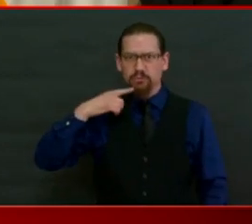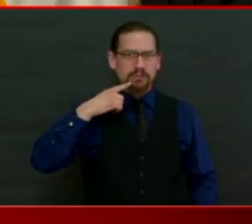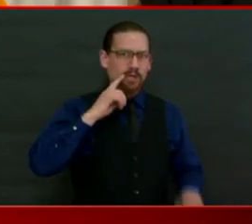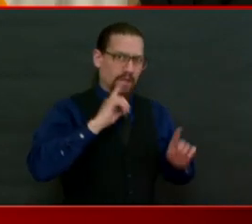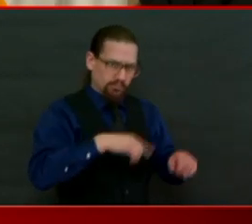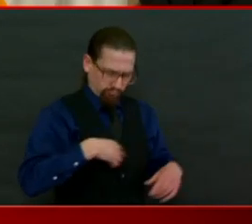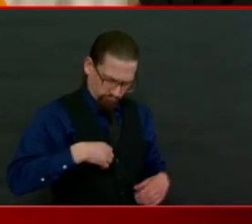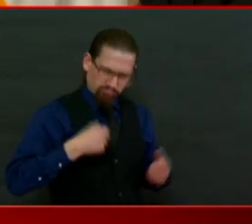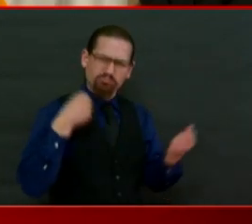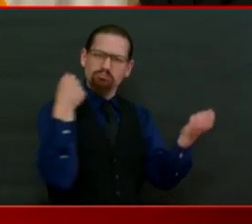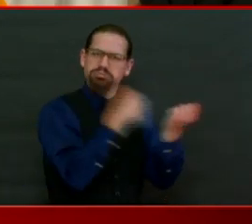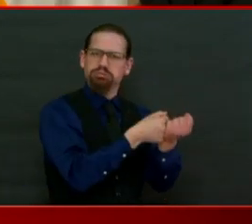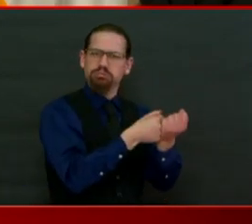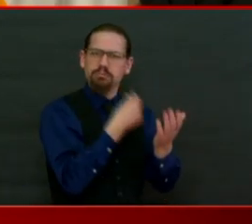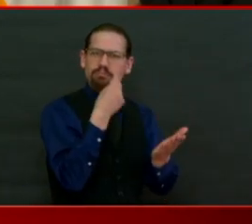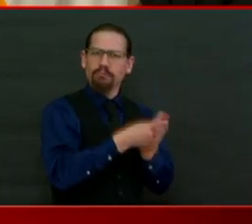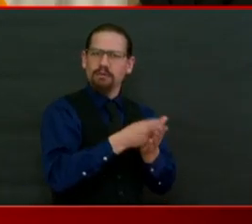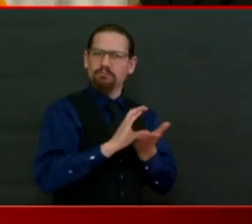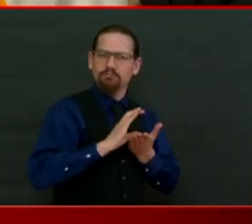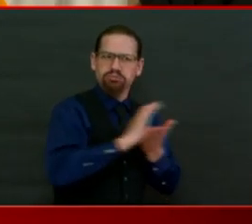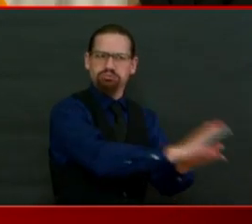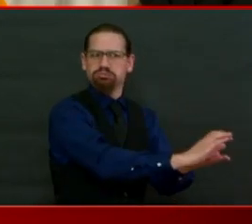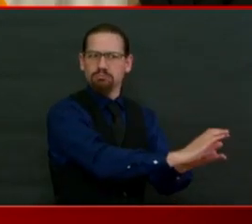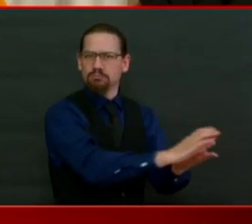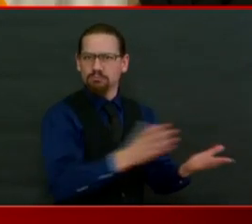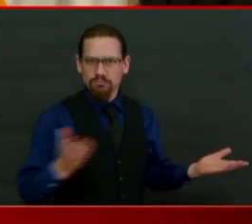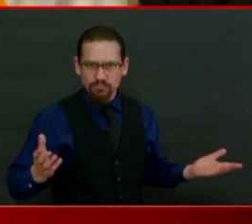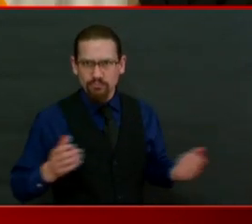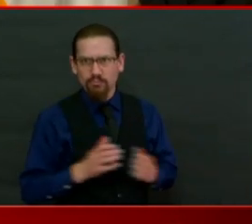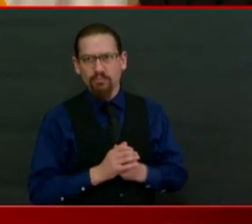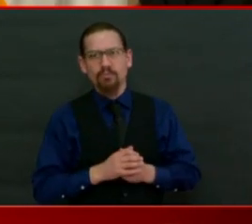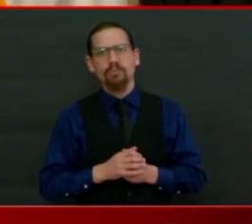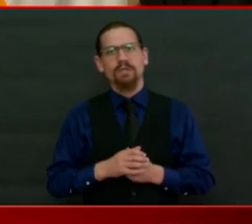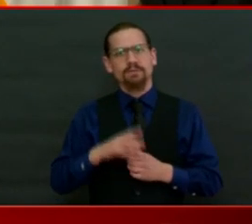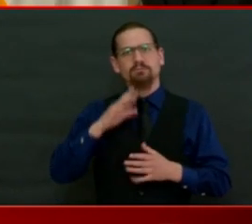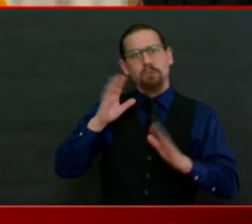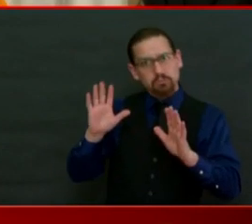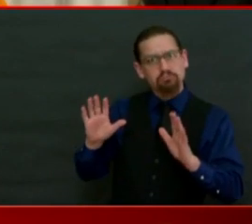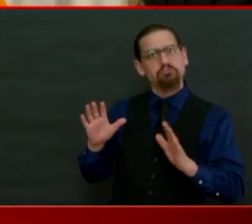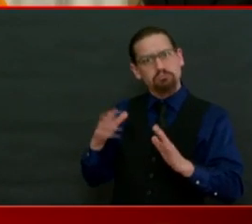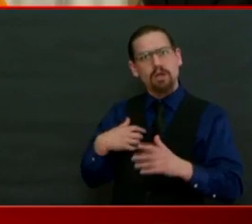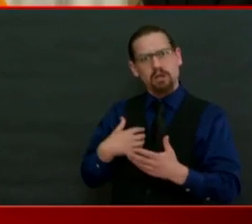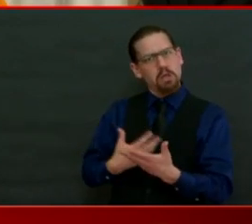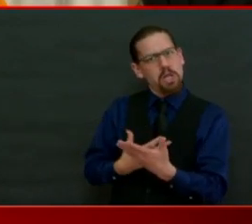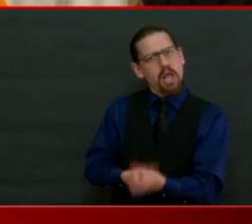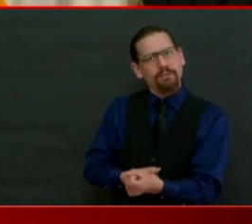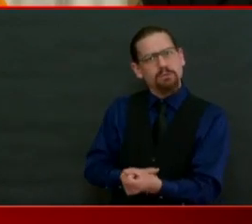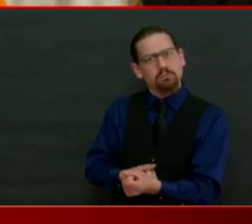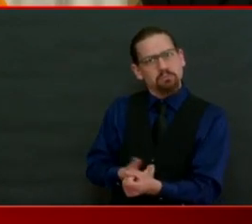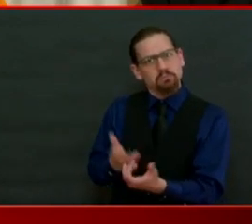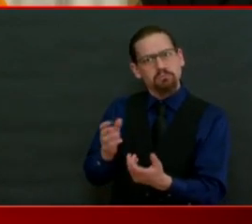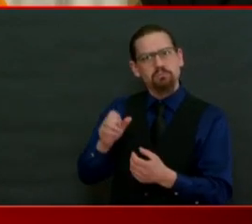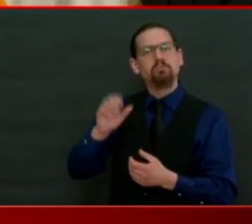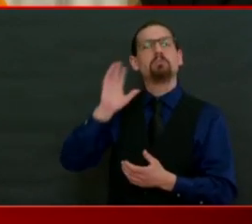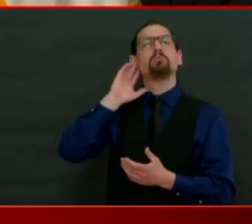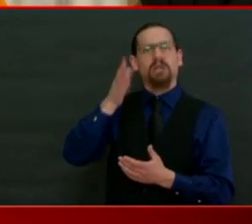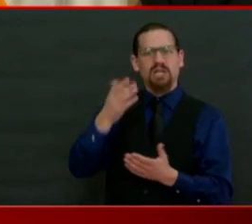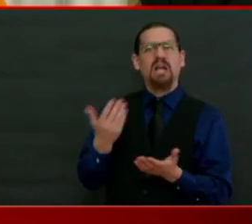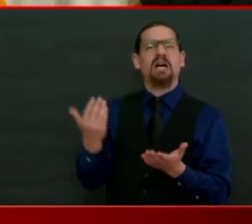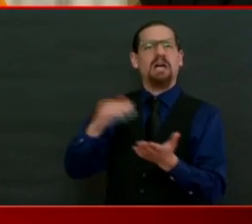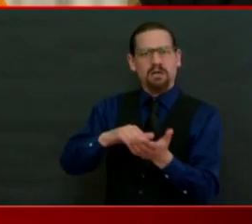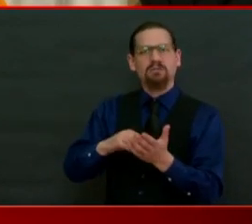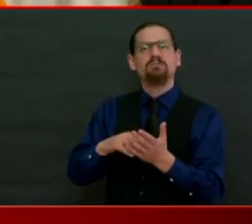there's a fair degree of confidence that there will be another stimulus bill coming to